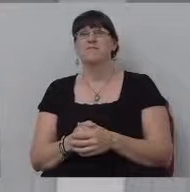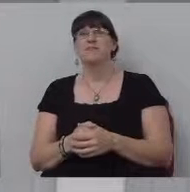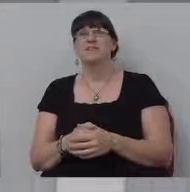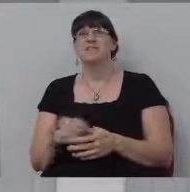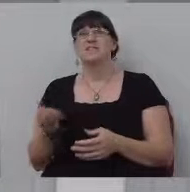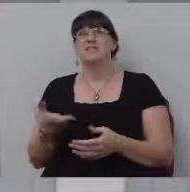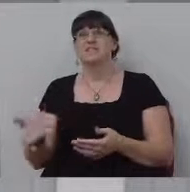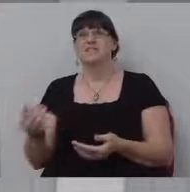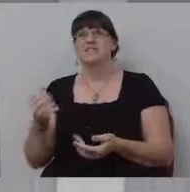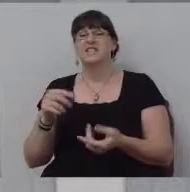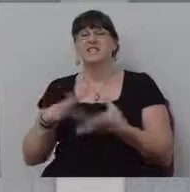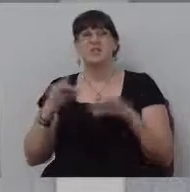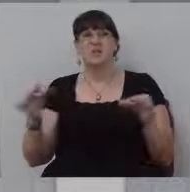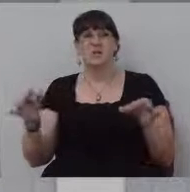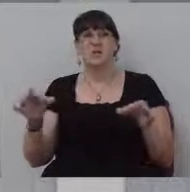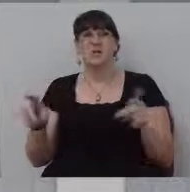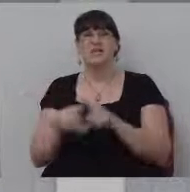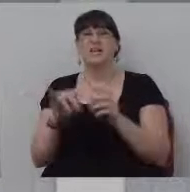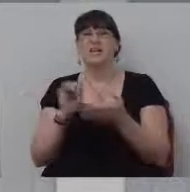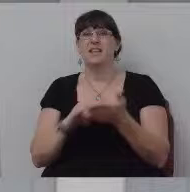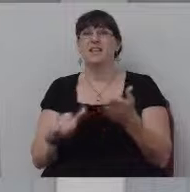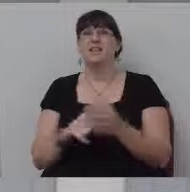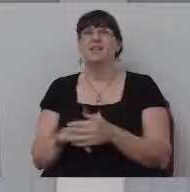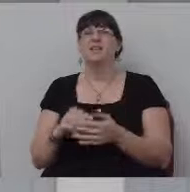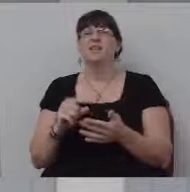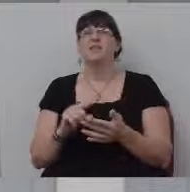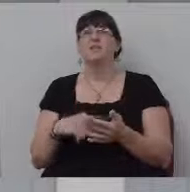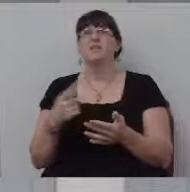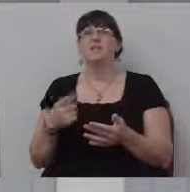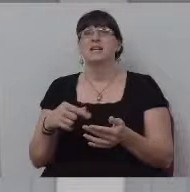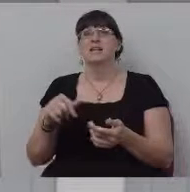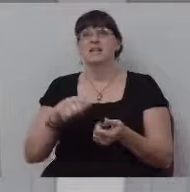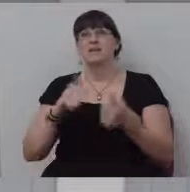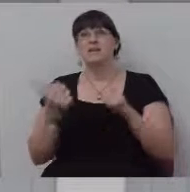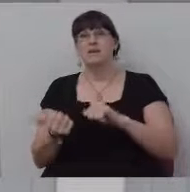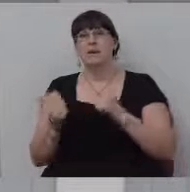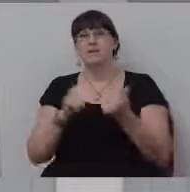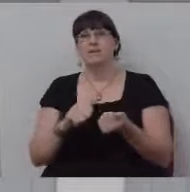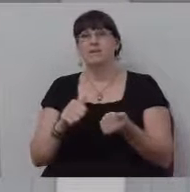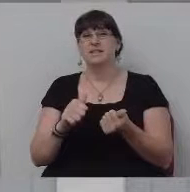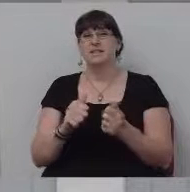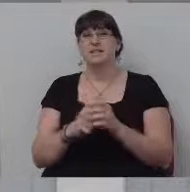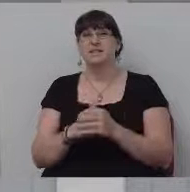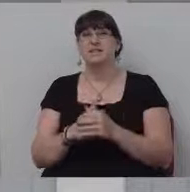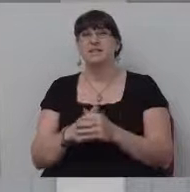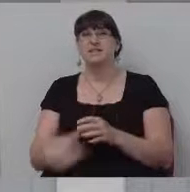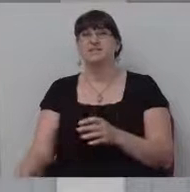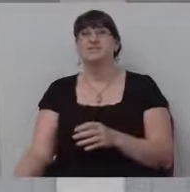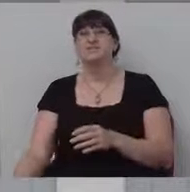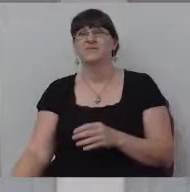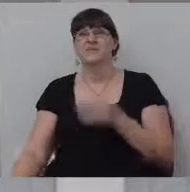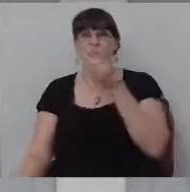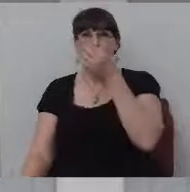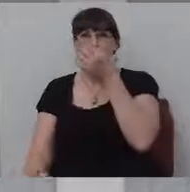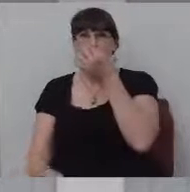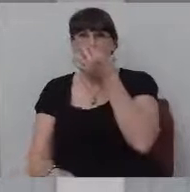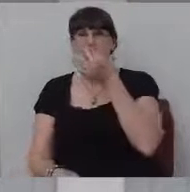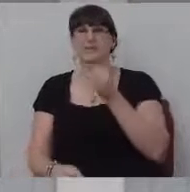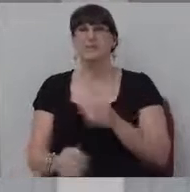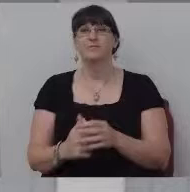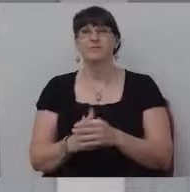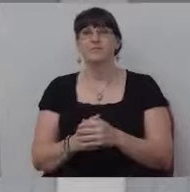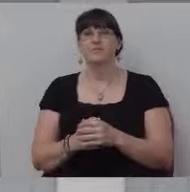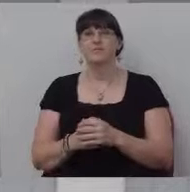some kinds of stories like that. One time he was baptized, but it was pastor Duncan was talking about baptizing. I have some good pastor Duncan's